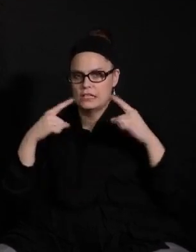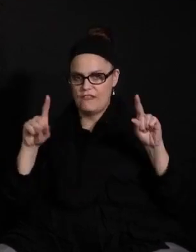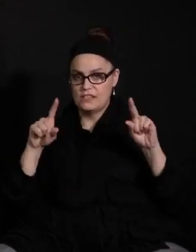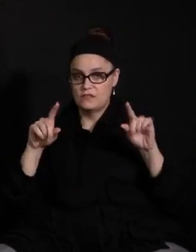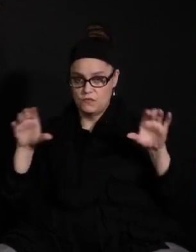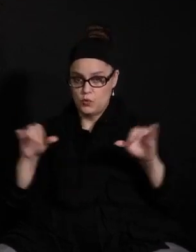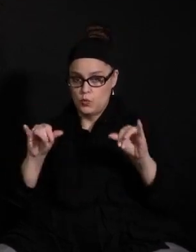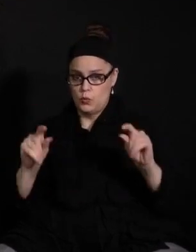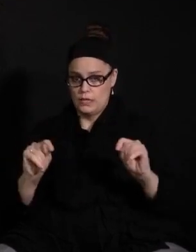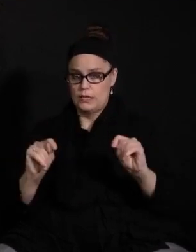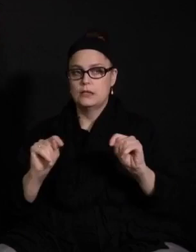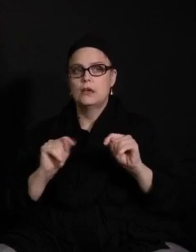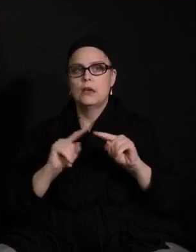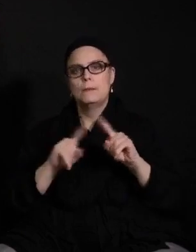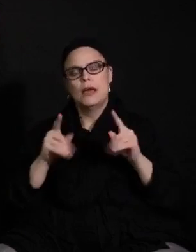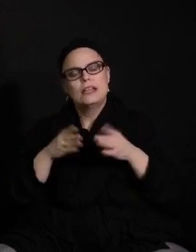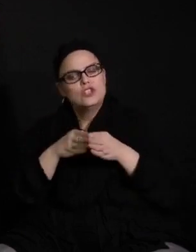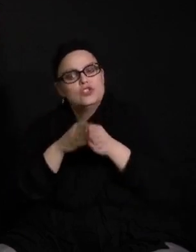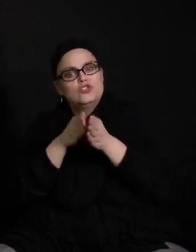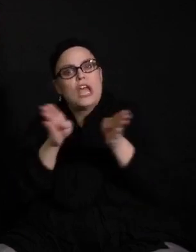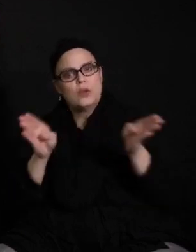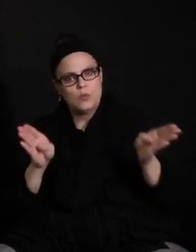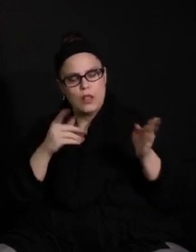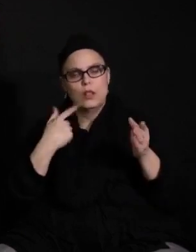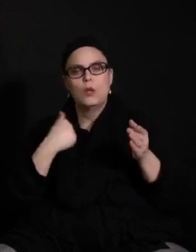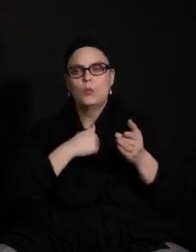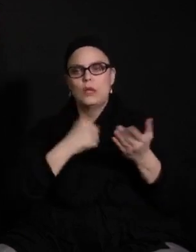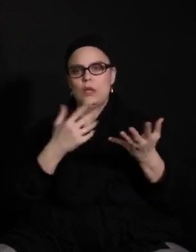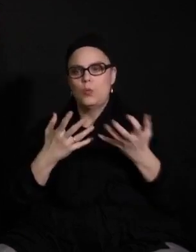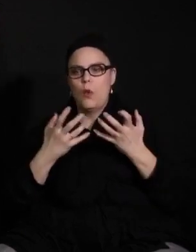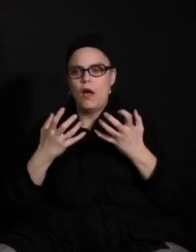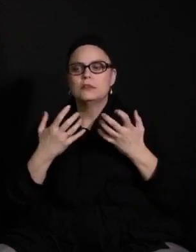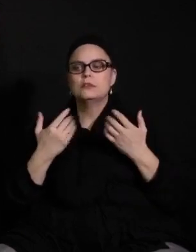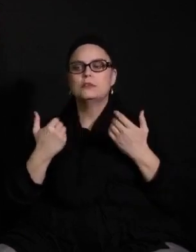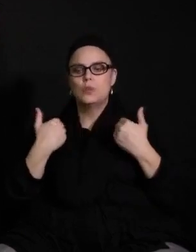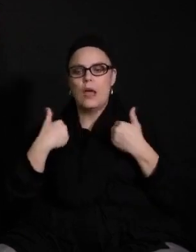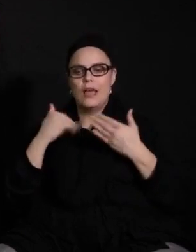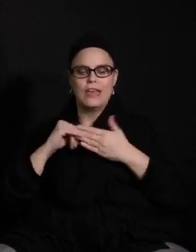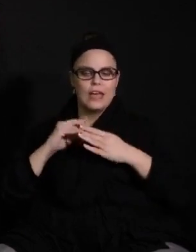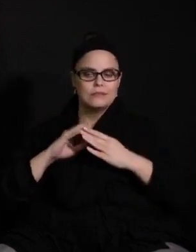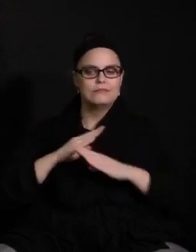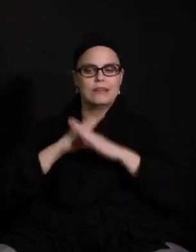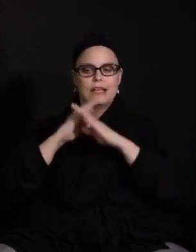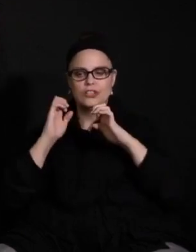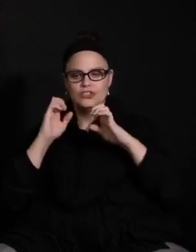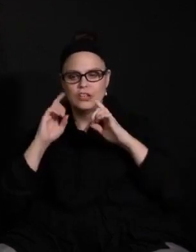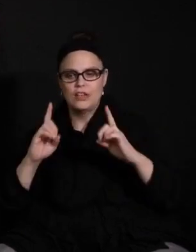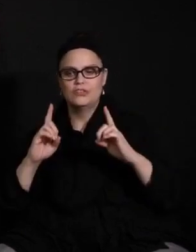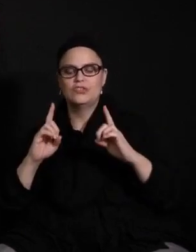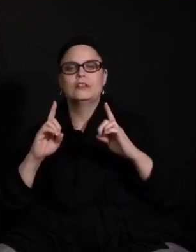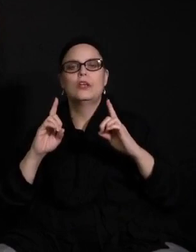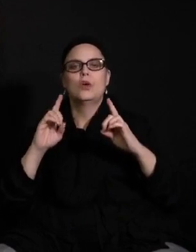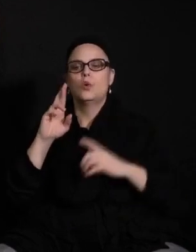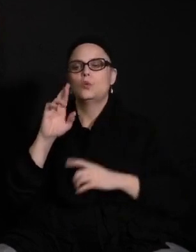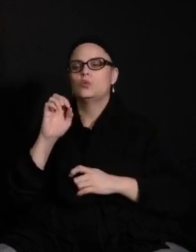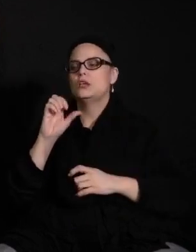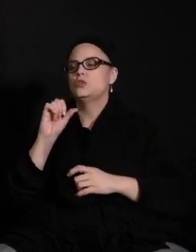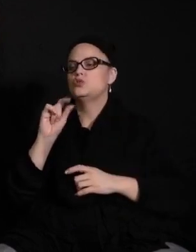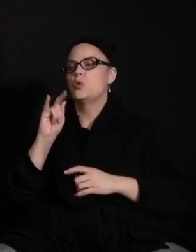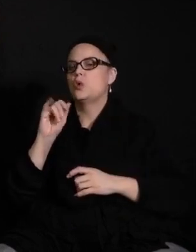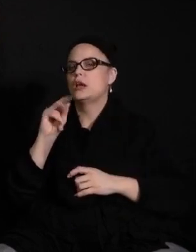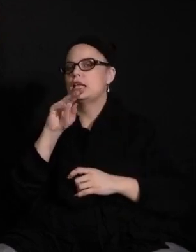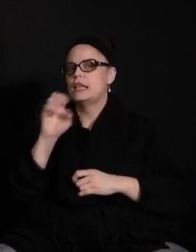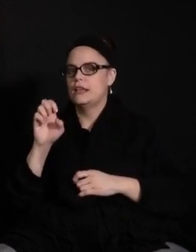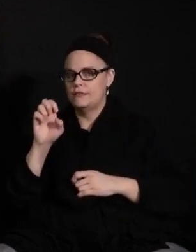So in general, we always want to take a preventative, educational and restorative approach to any type of behavior that